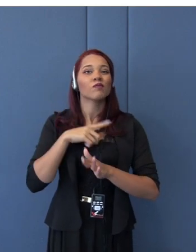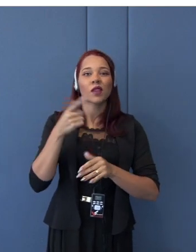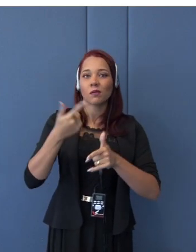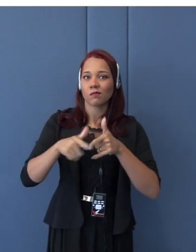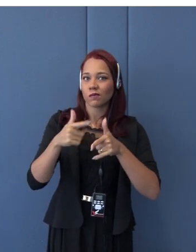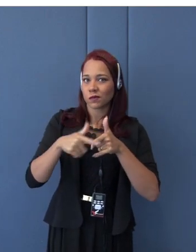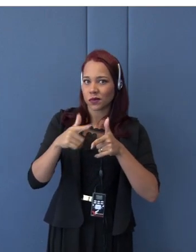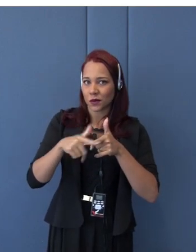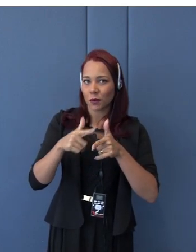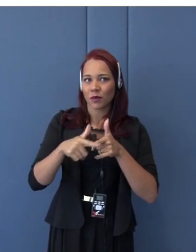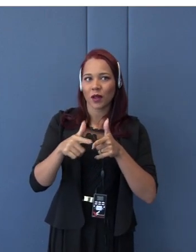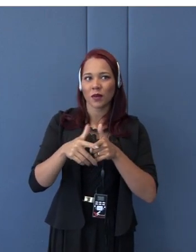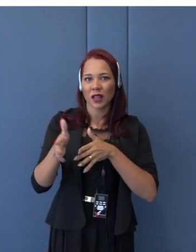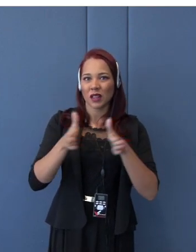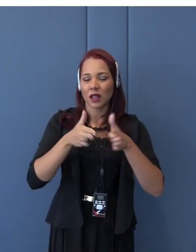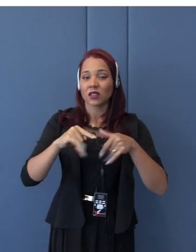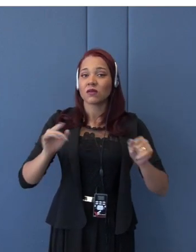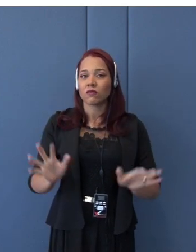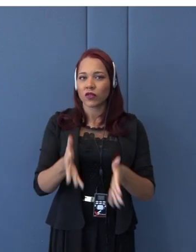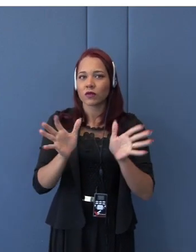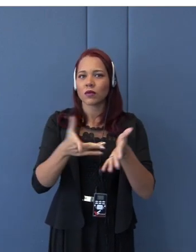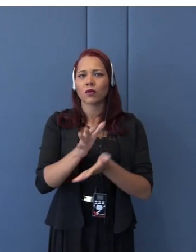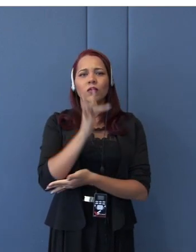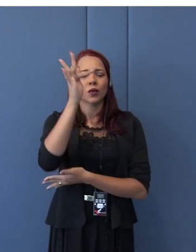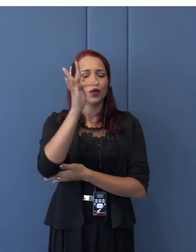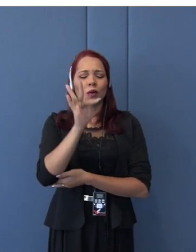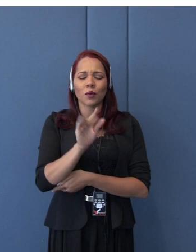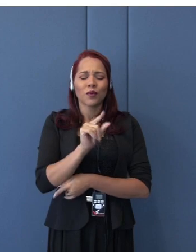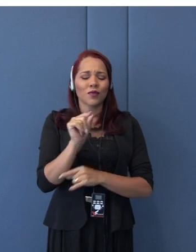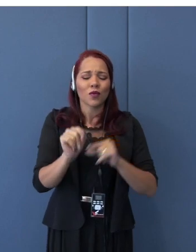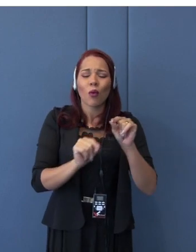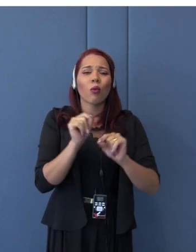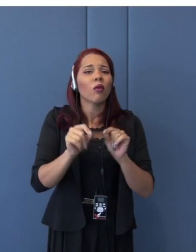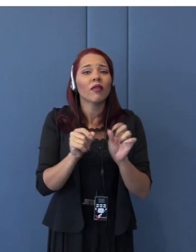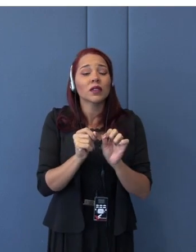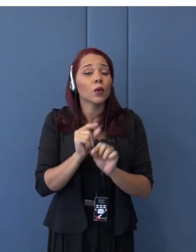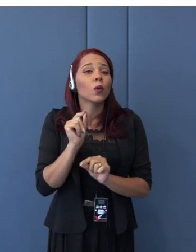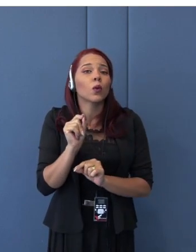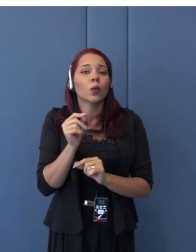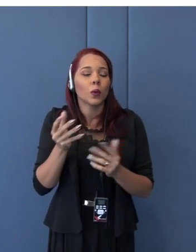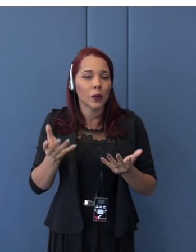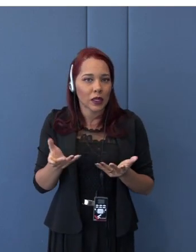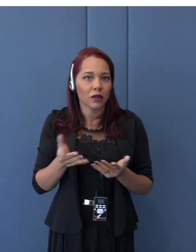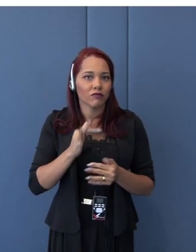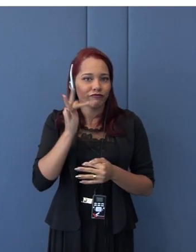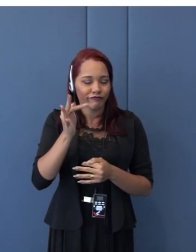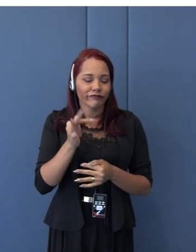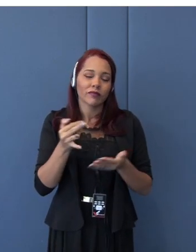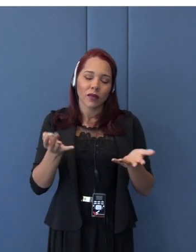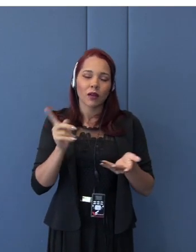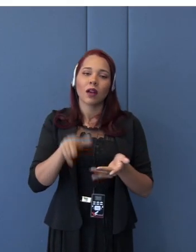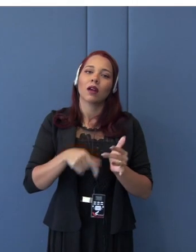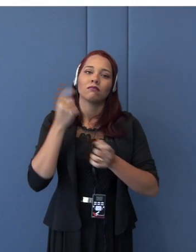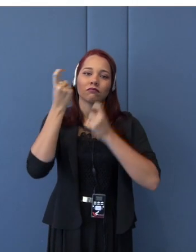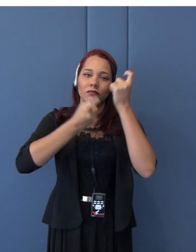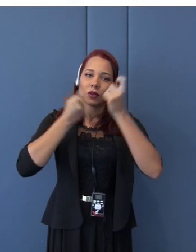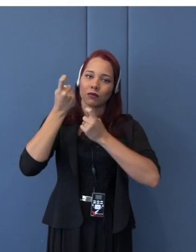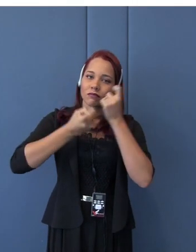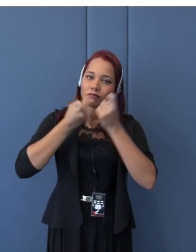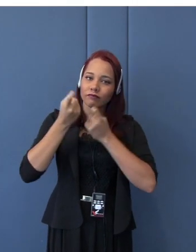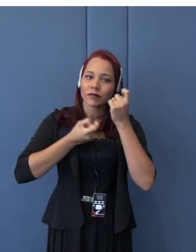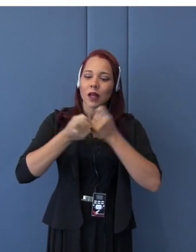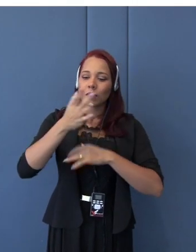investment, what to do with this, you see. So, that's the source of concern for Japanese companies